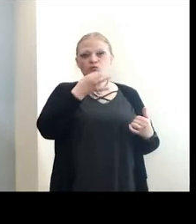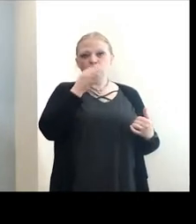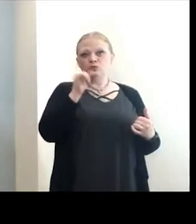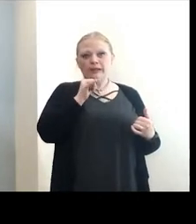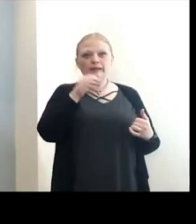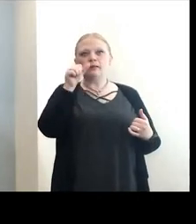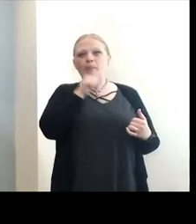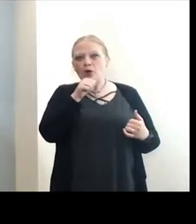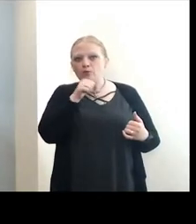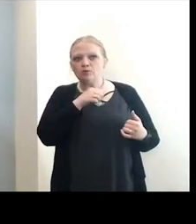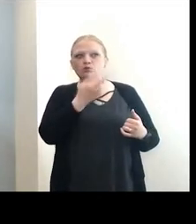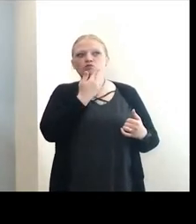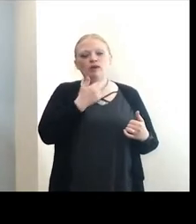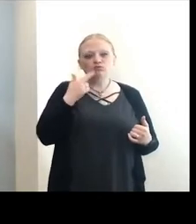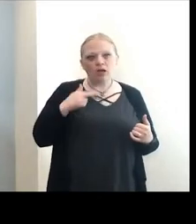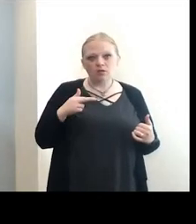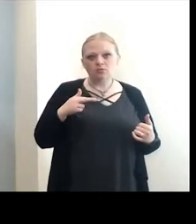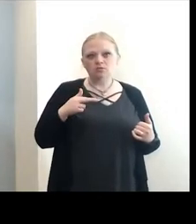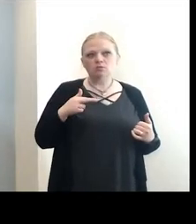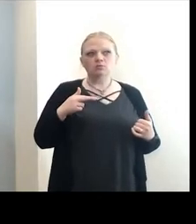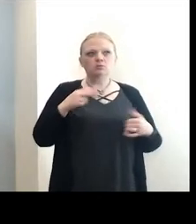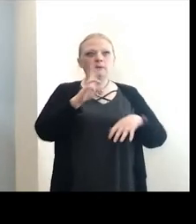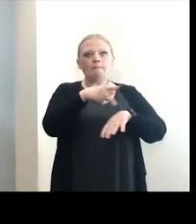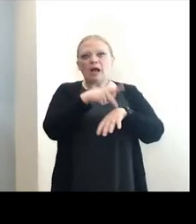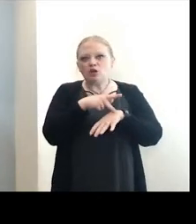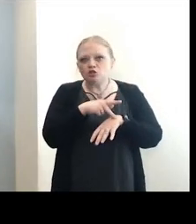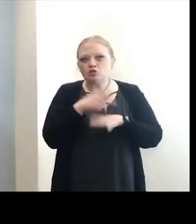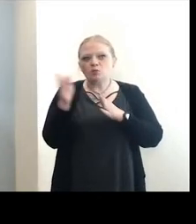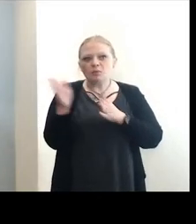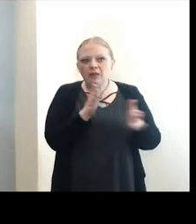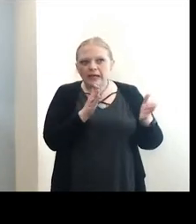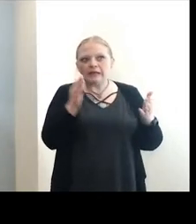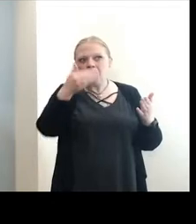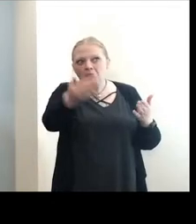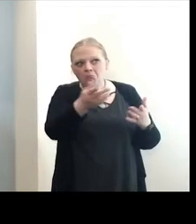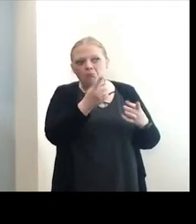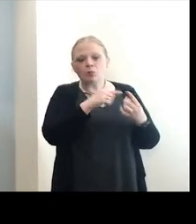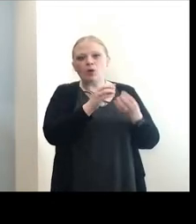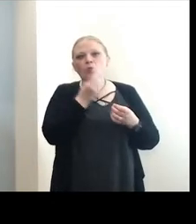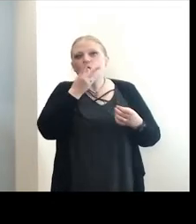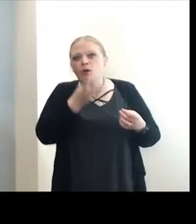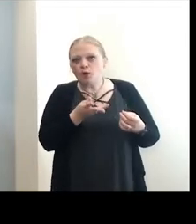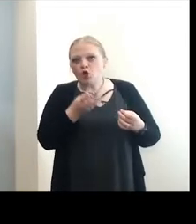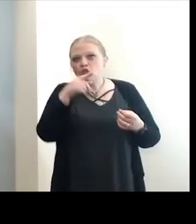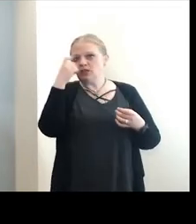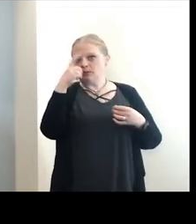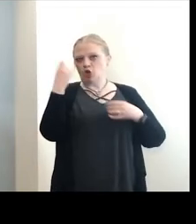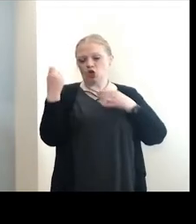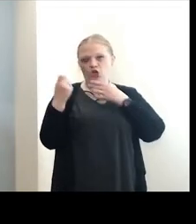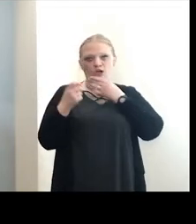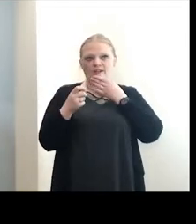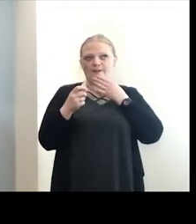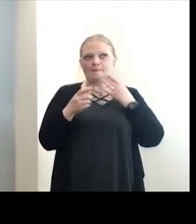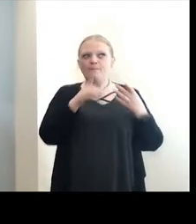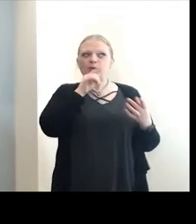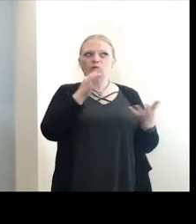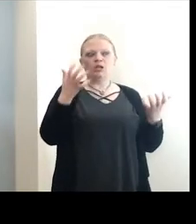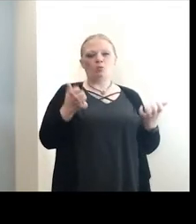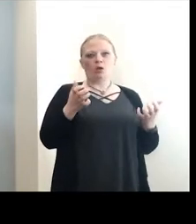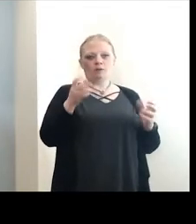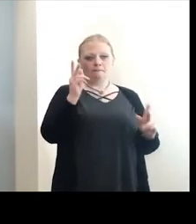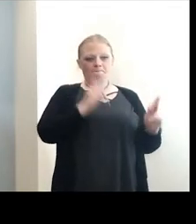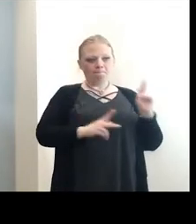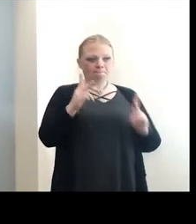breweries, like at restaurants, like in parks that we're planning to do once it gets a little warmer in the summer. We really want to get those